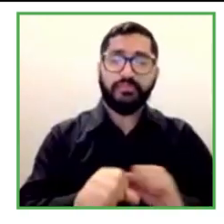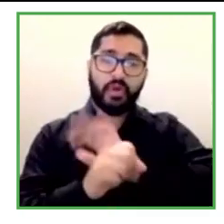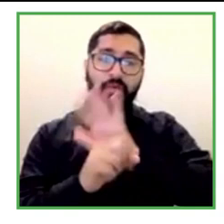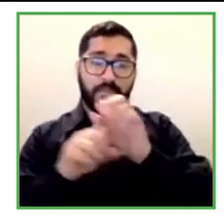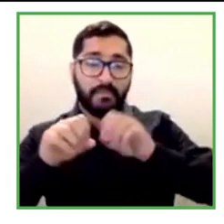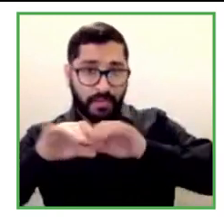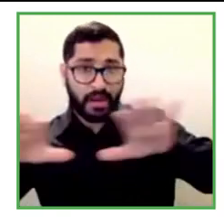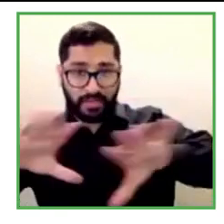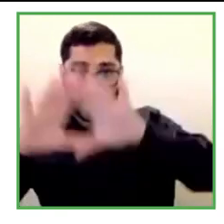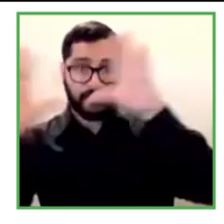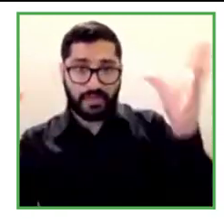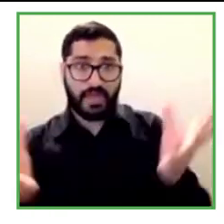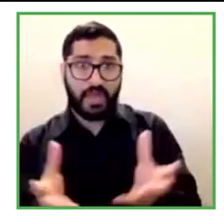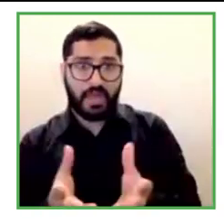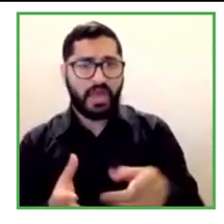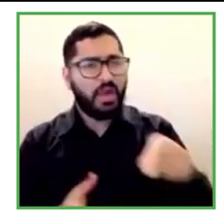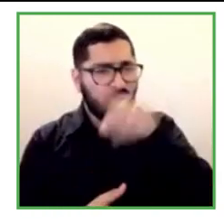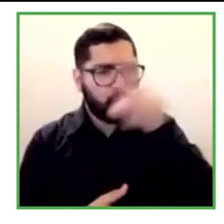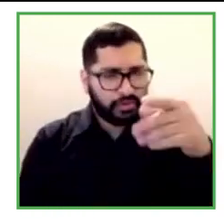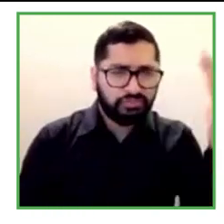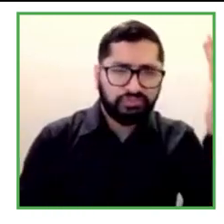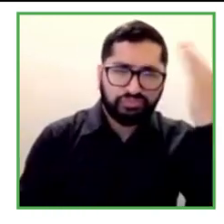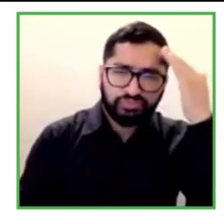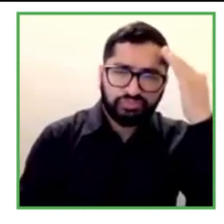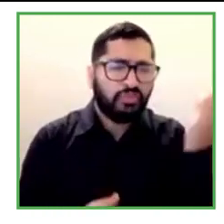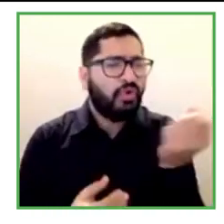promote the digital inclusion?